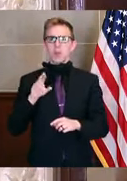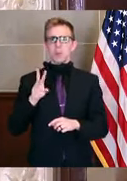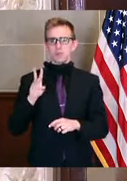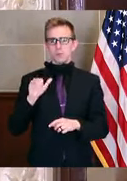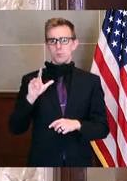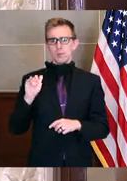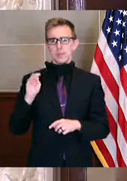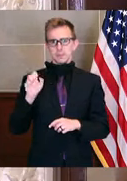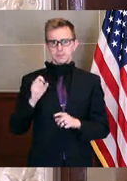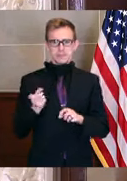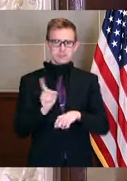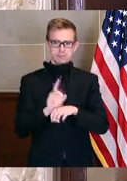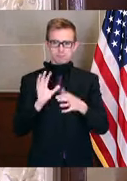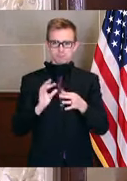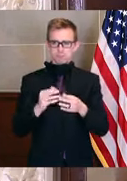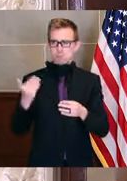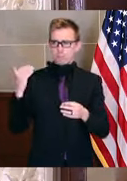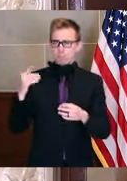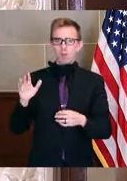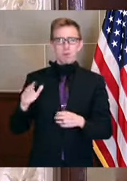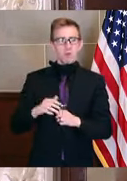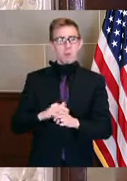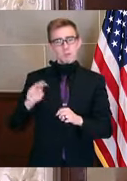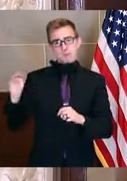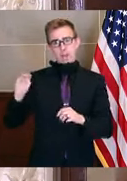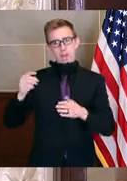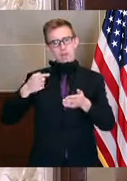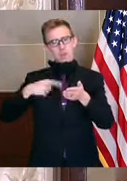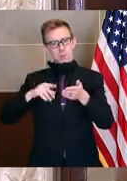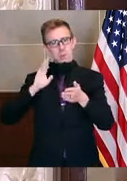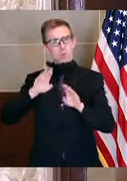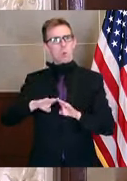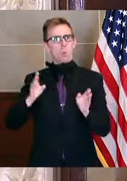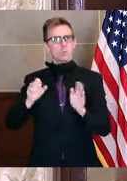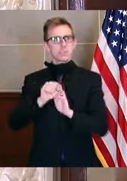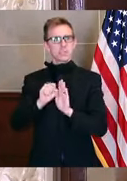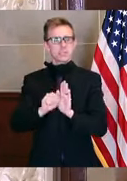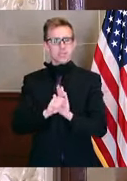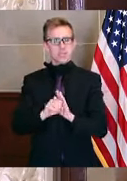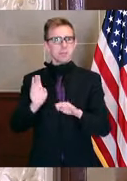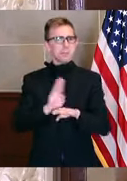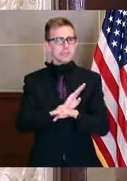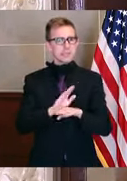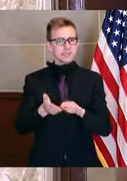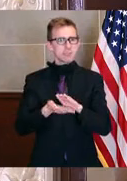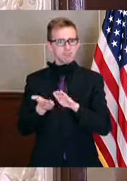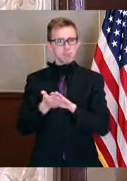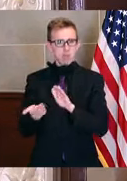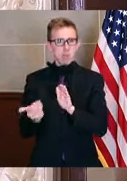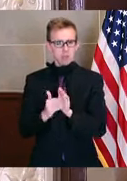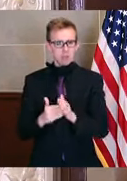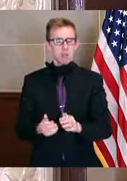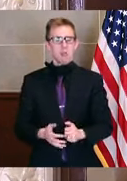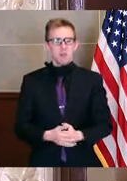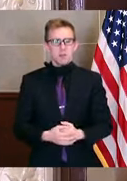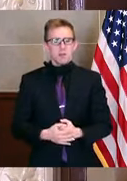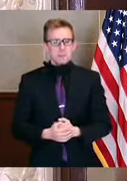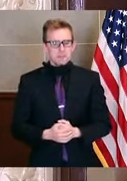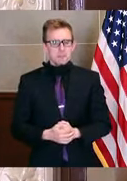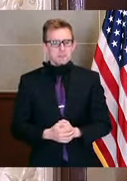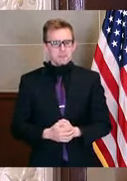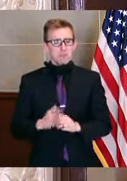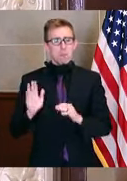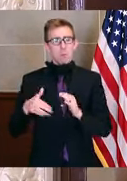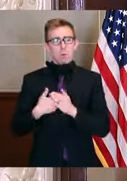was up here. You know, Monday, we're going to open up the state all across this state to open up the businesses. All the